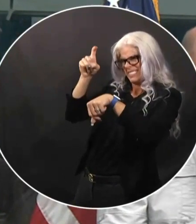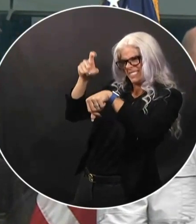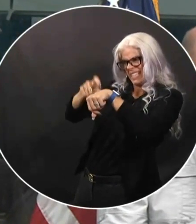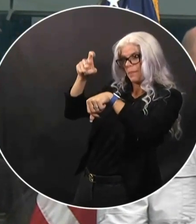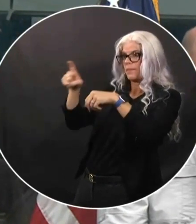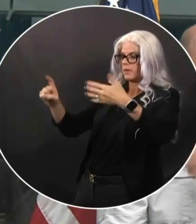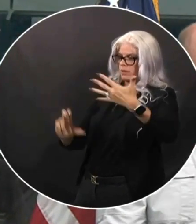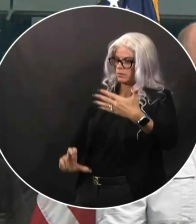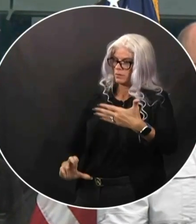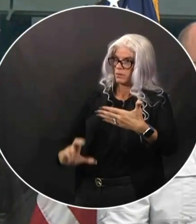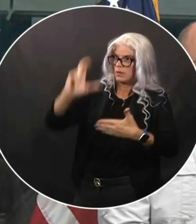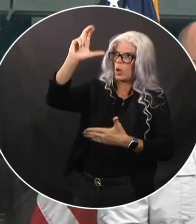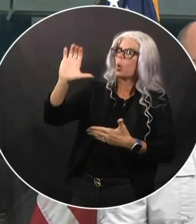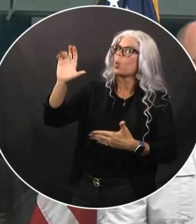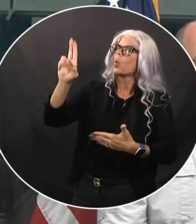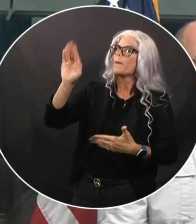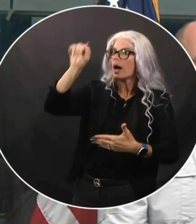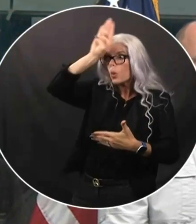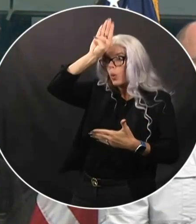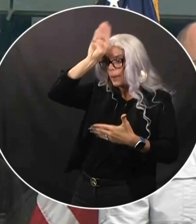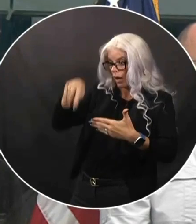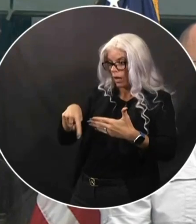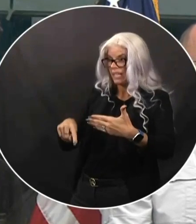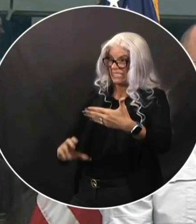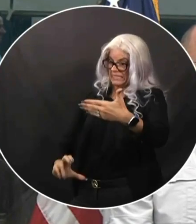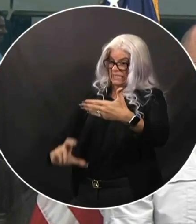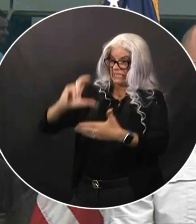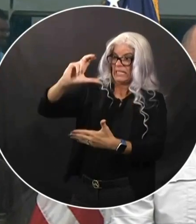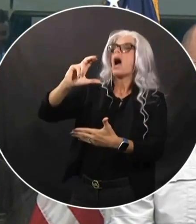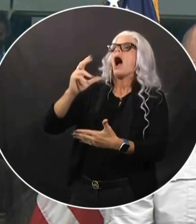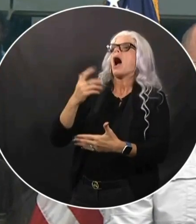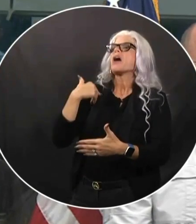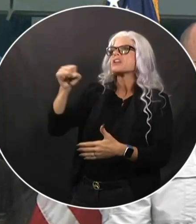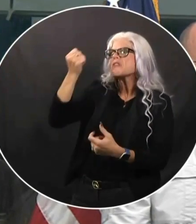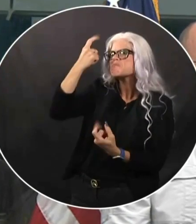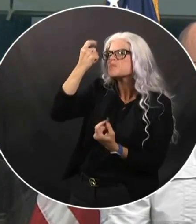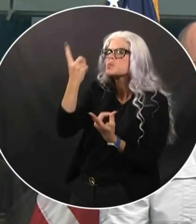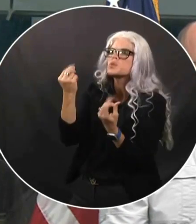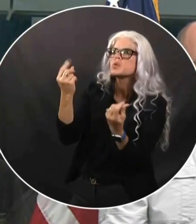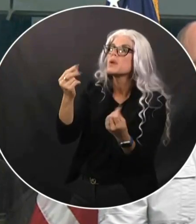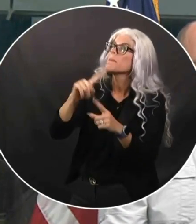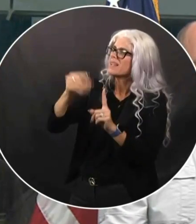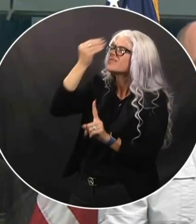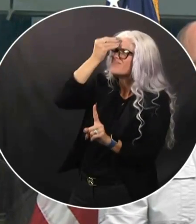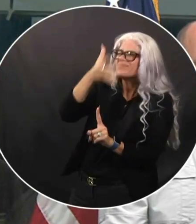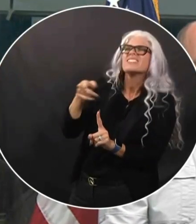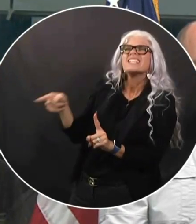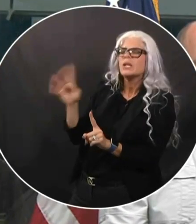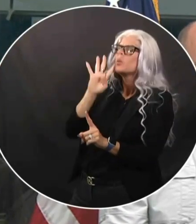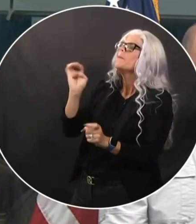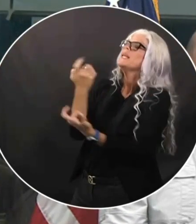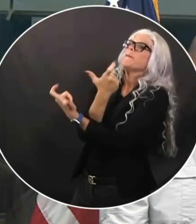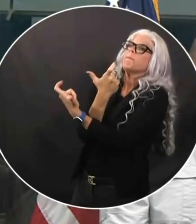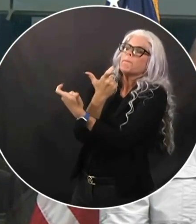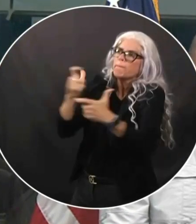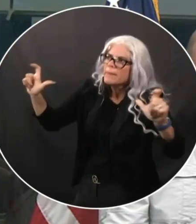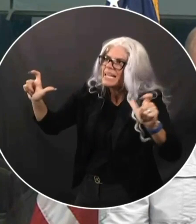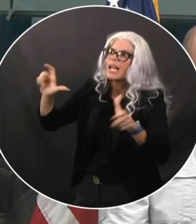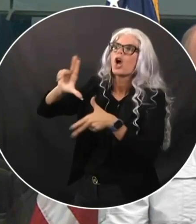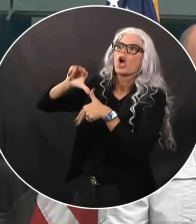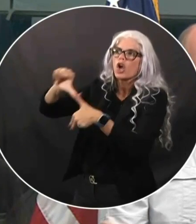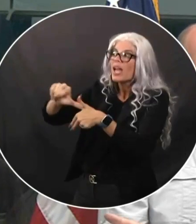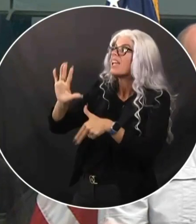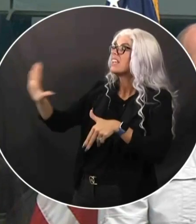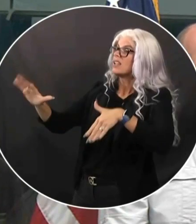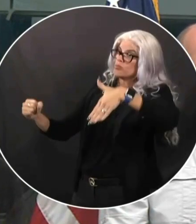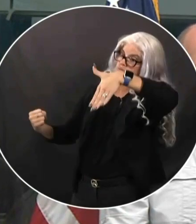a pretty good sense of what's going on. But this is really developed into a really big storm. And that means just the impacts are going to be far and wide. mean, the fact that you're looking